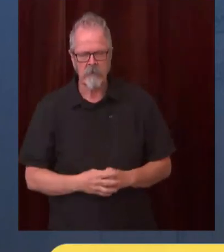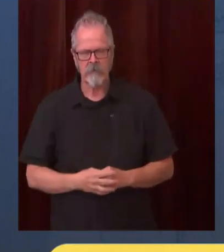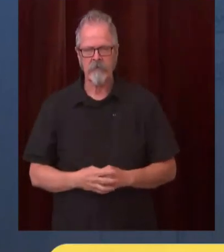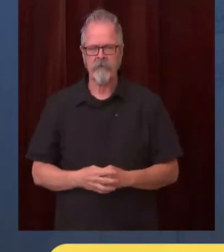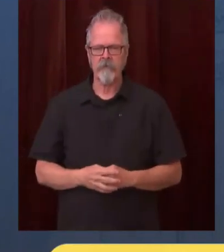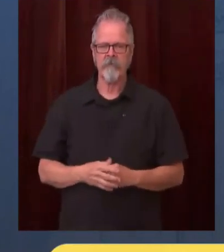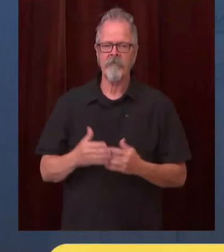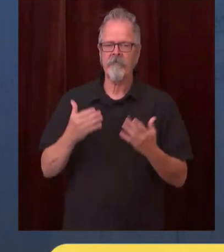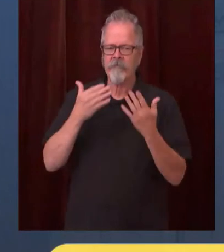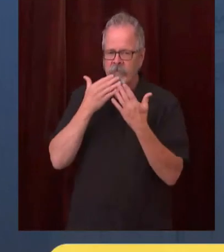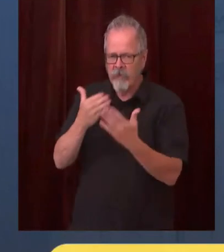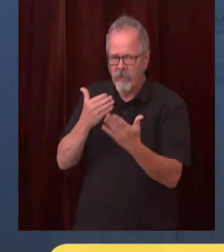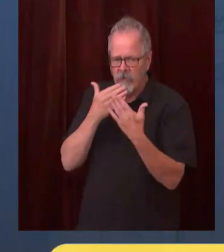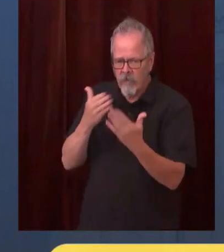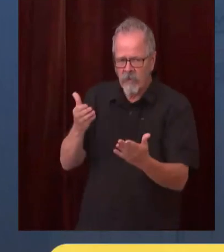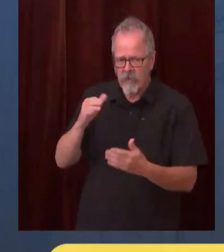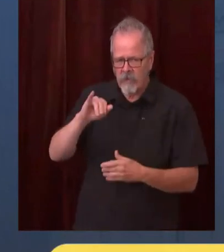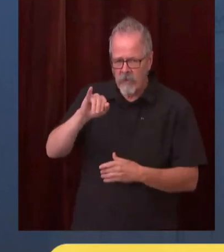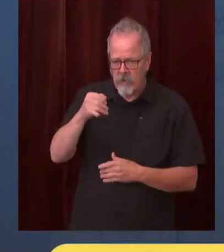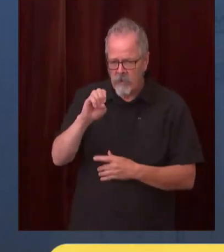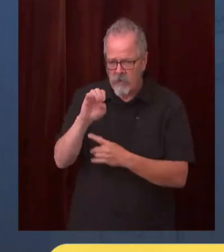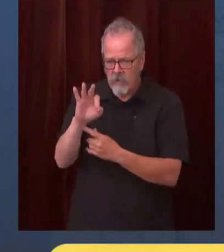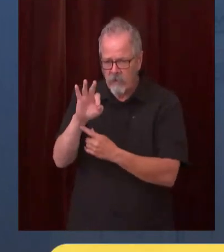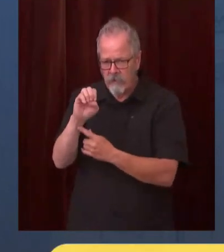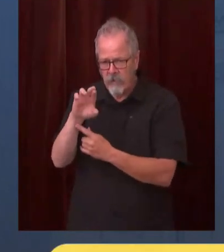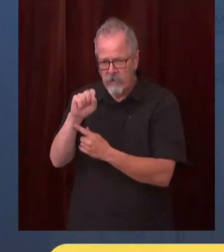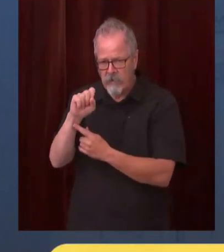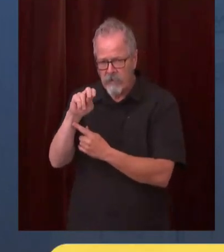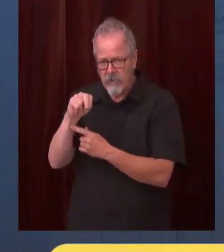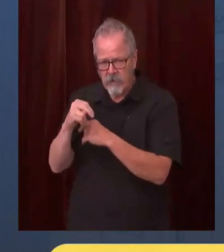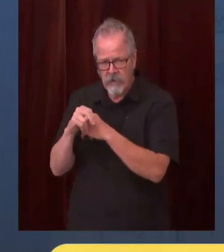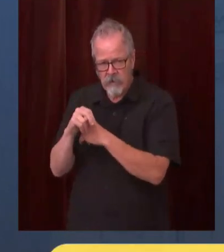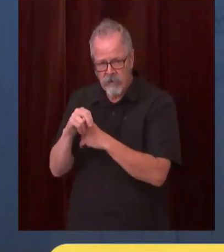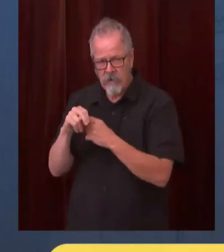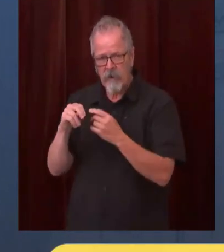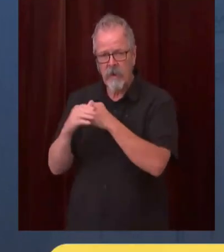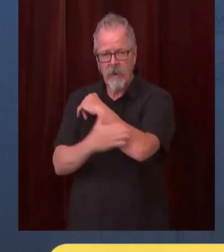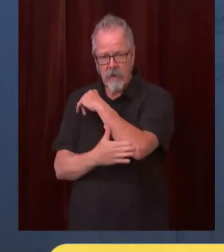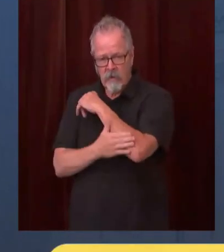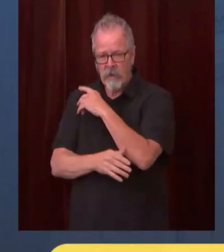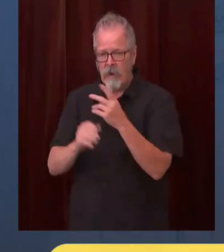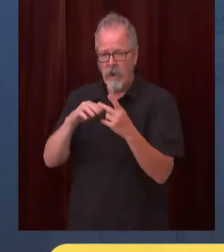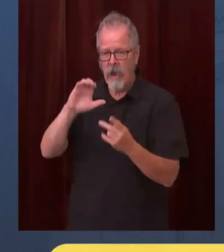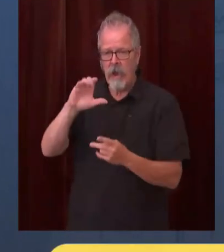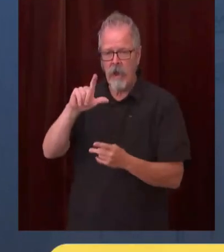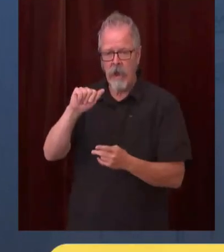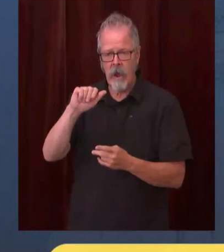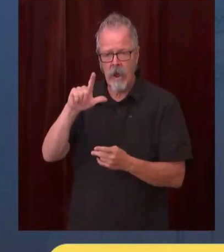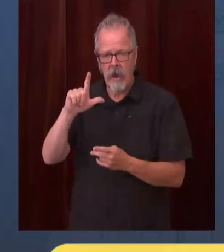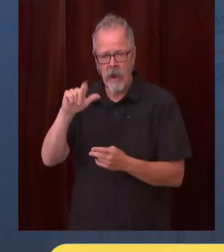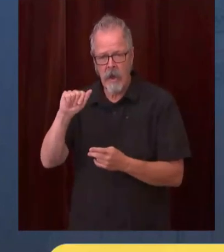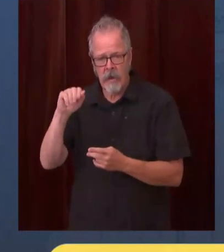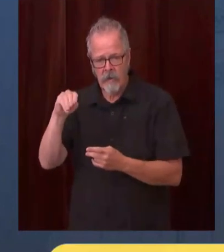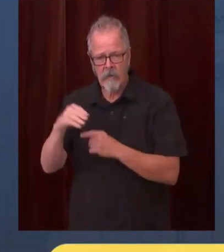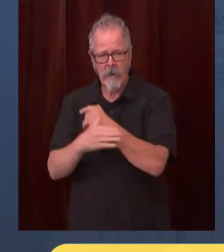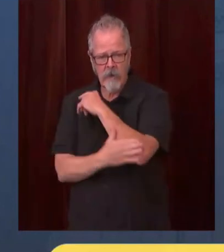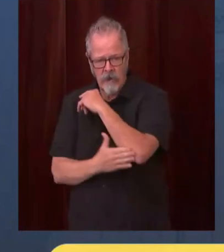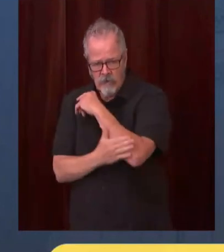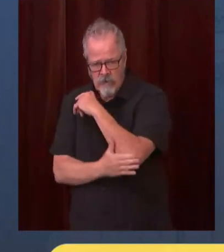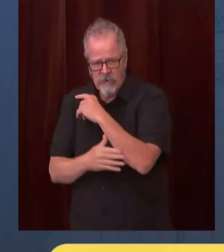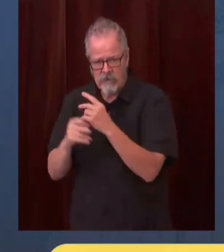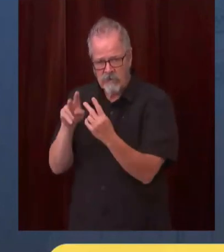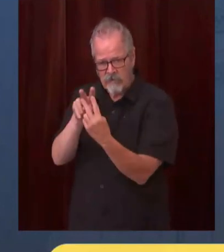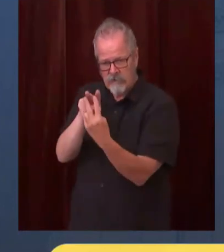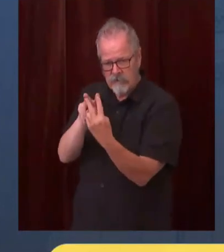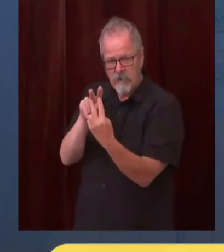requiring proof of vaccination for bar and restaurant patrons i think this is something more counties can do i